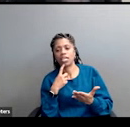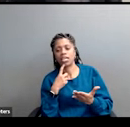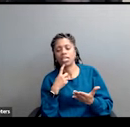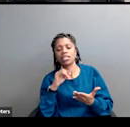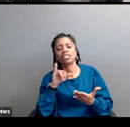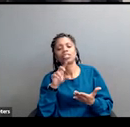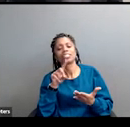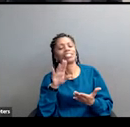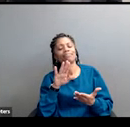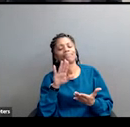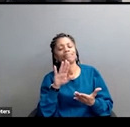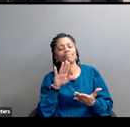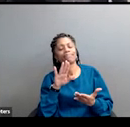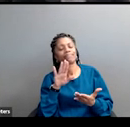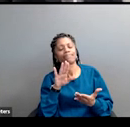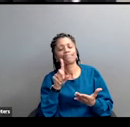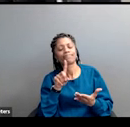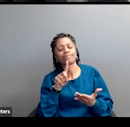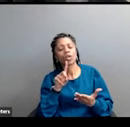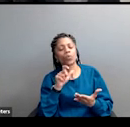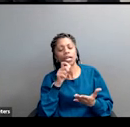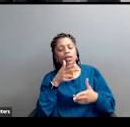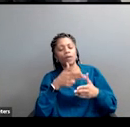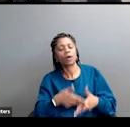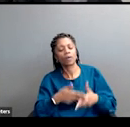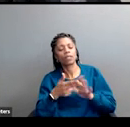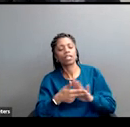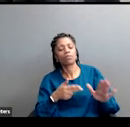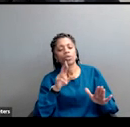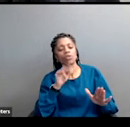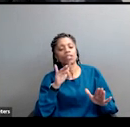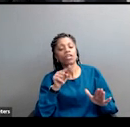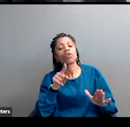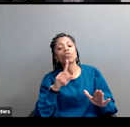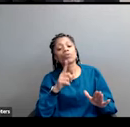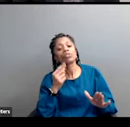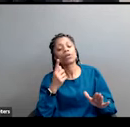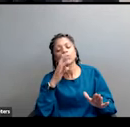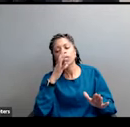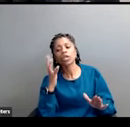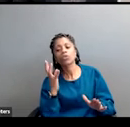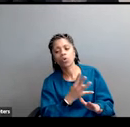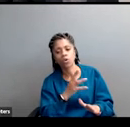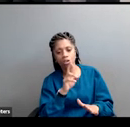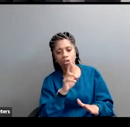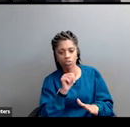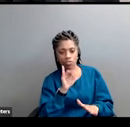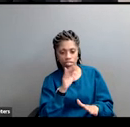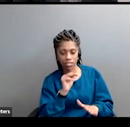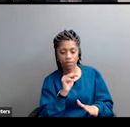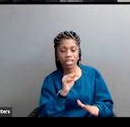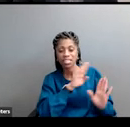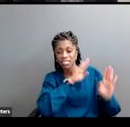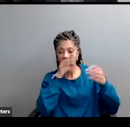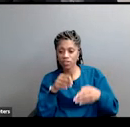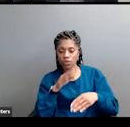.D., we're not going to play your game. We're not going to call you a racist. We're going to ignore racism. And instead, we're going to focus on policy issues